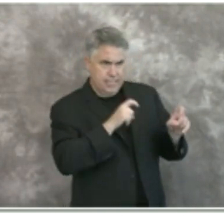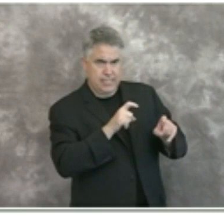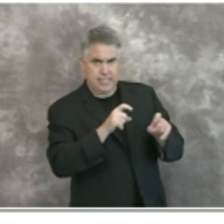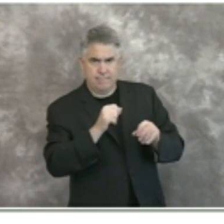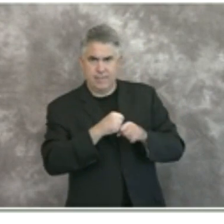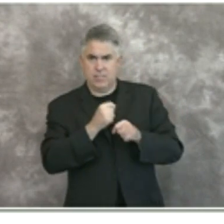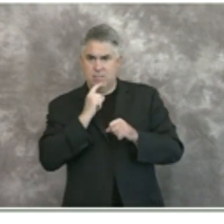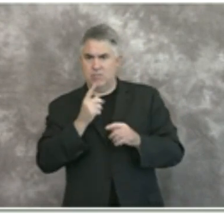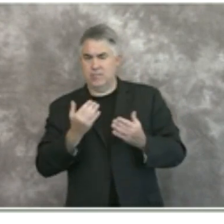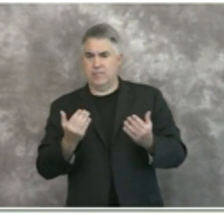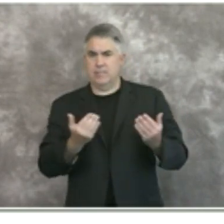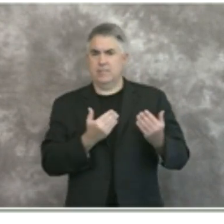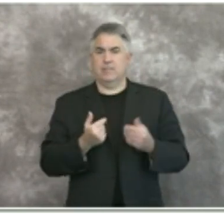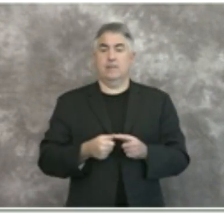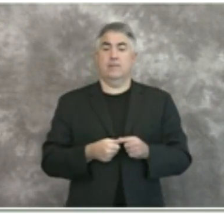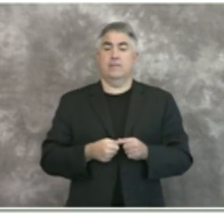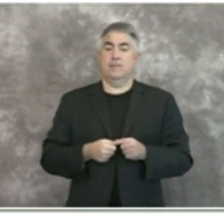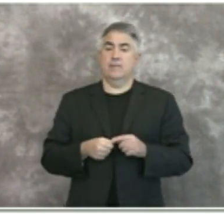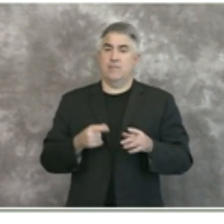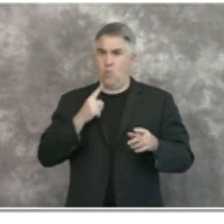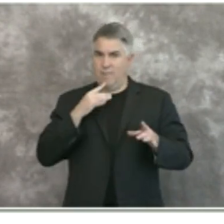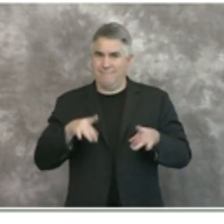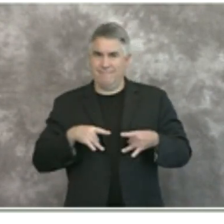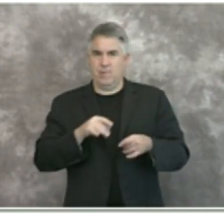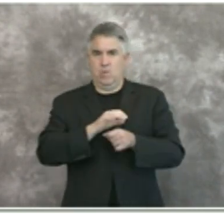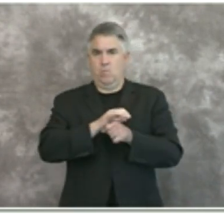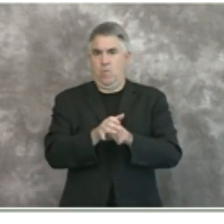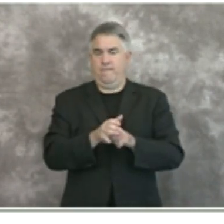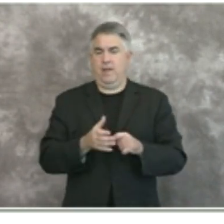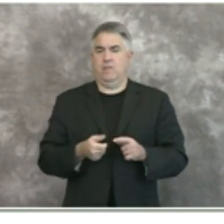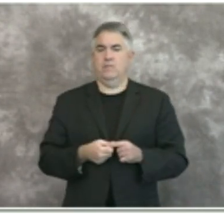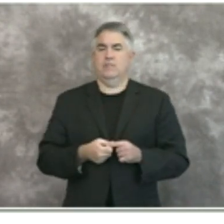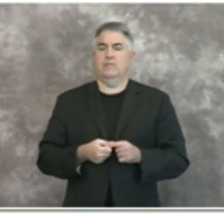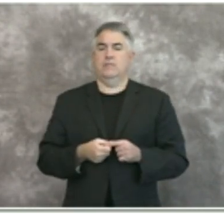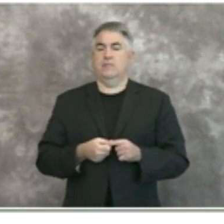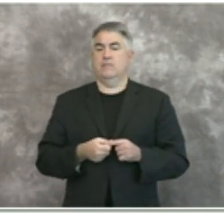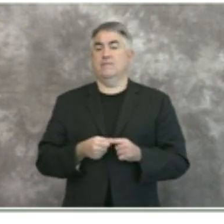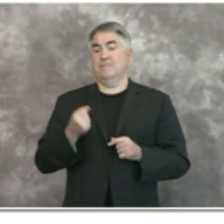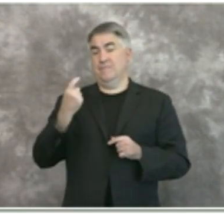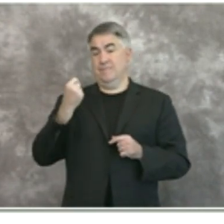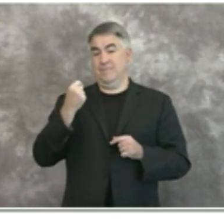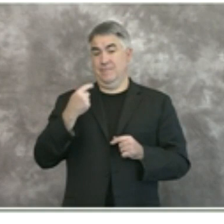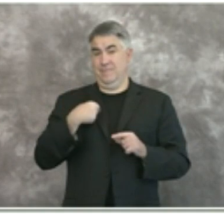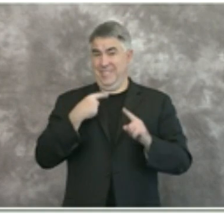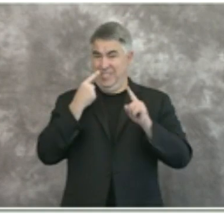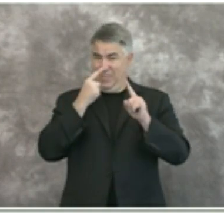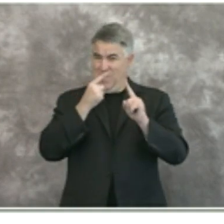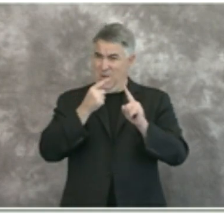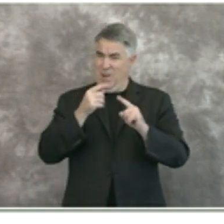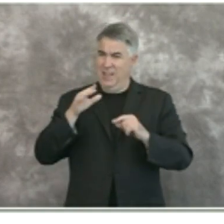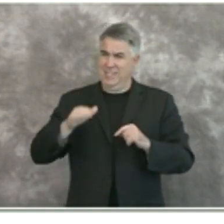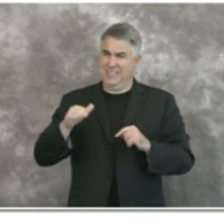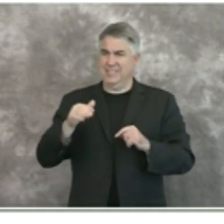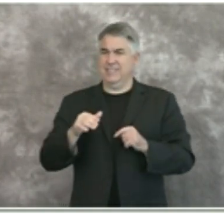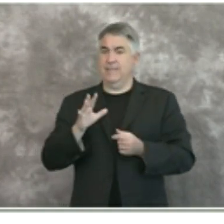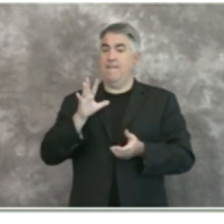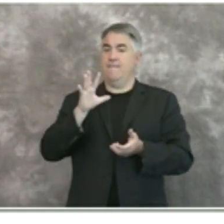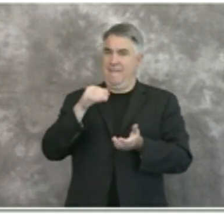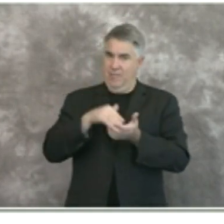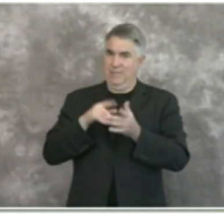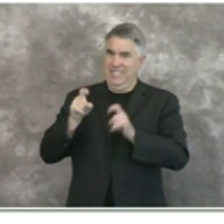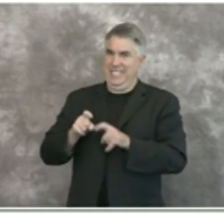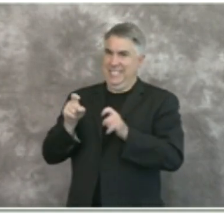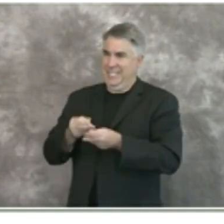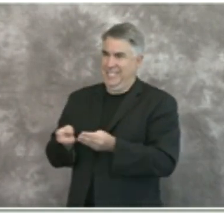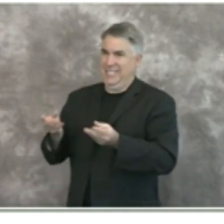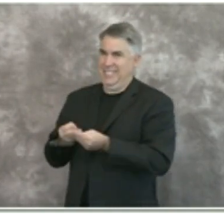positive uh cases will occur as we reach our goal uh of uh approximately 5 000 and once